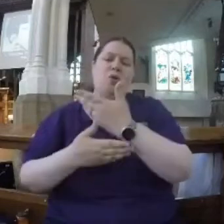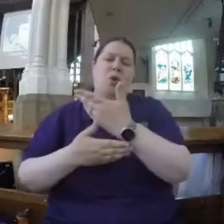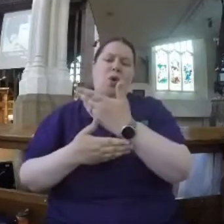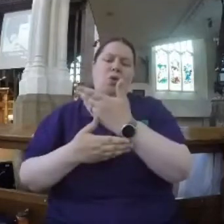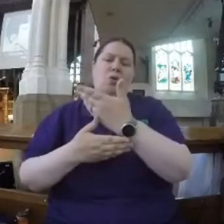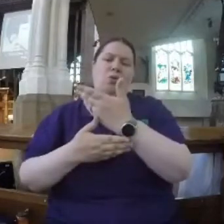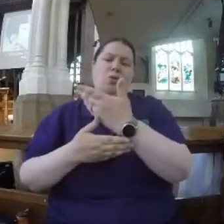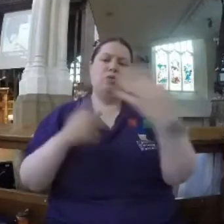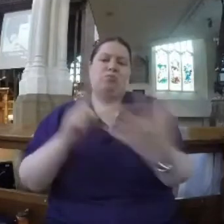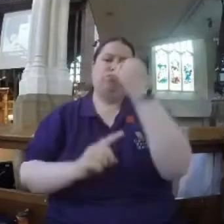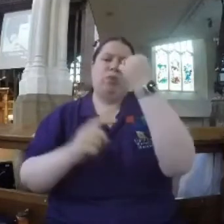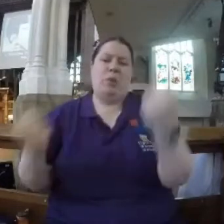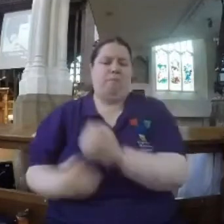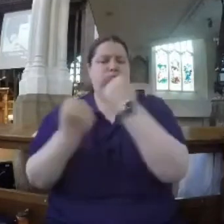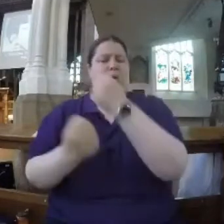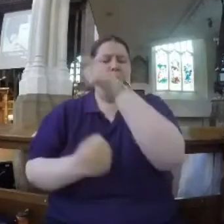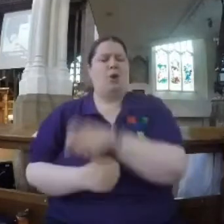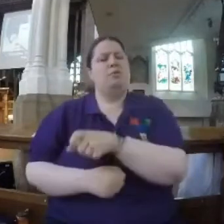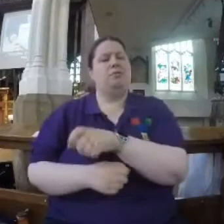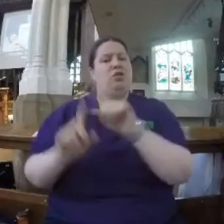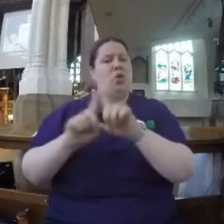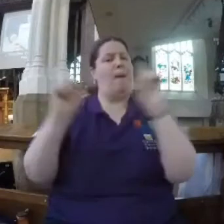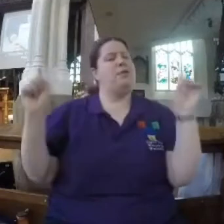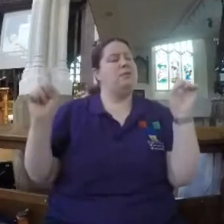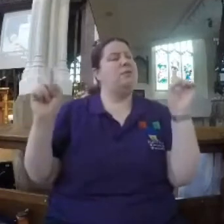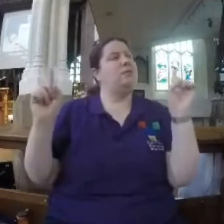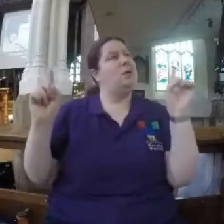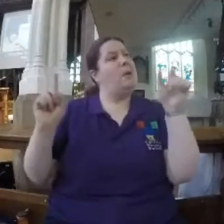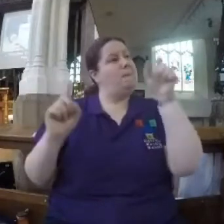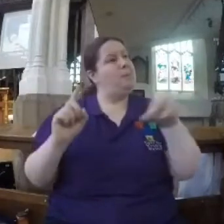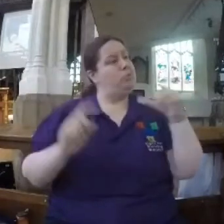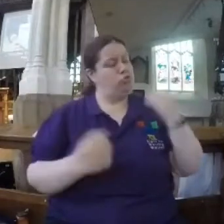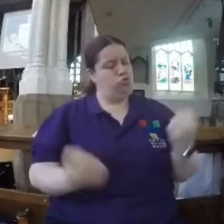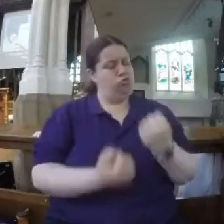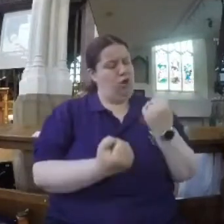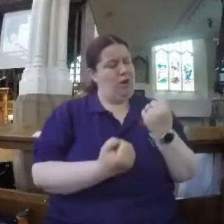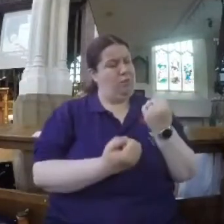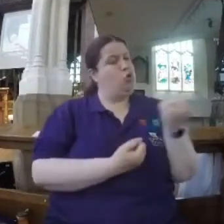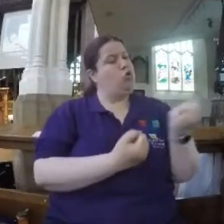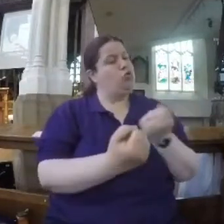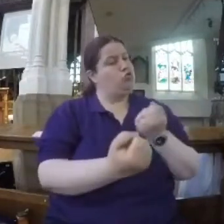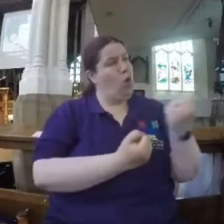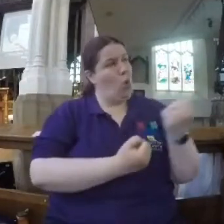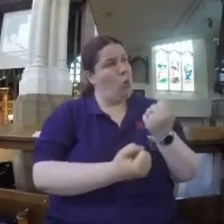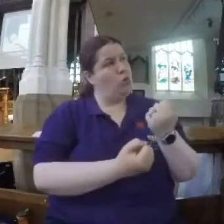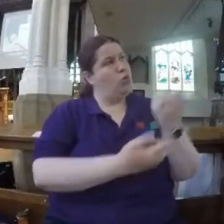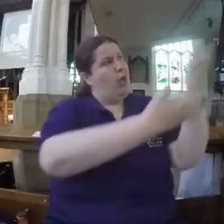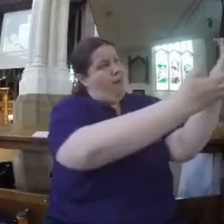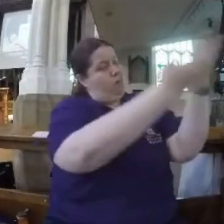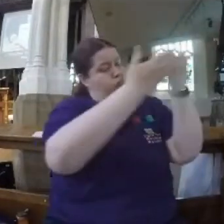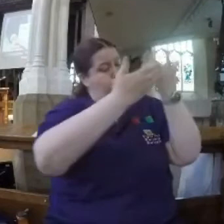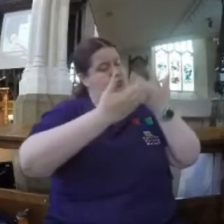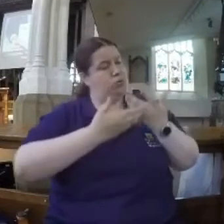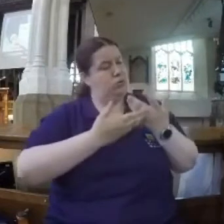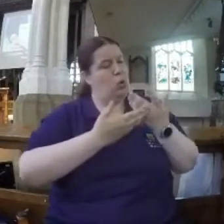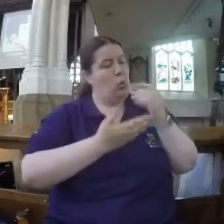will inherit the earth. And it will bring great joy because we're given it knowing that